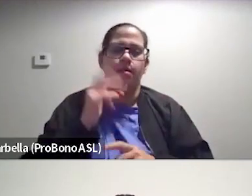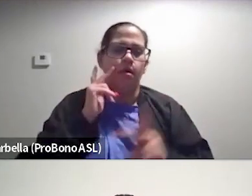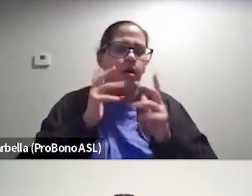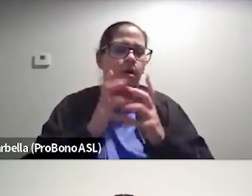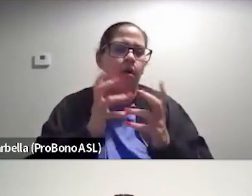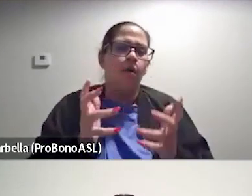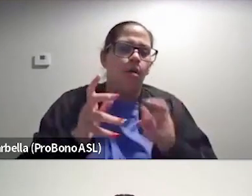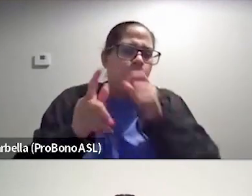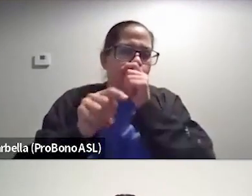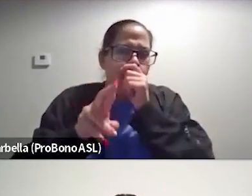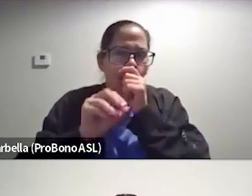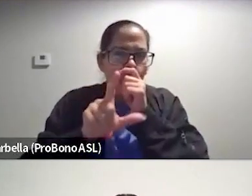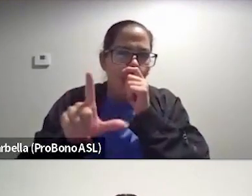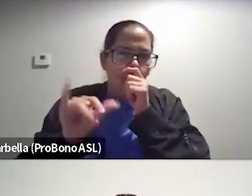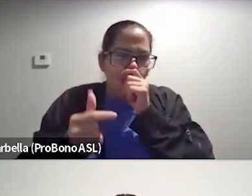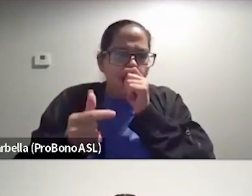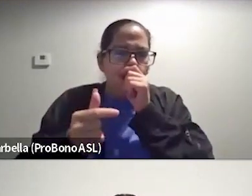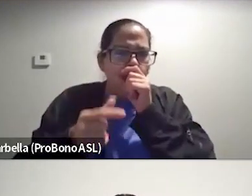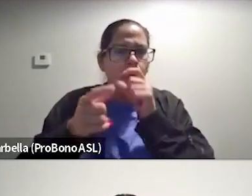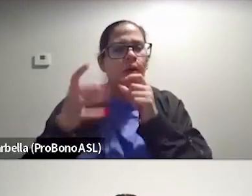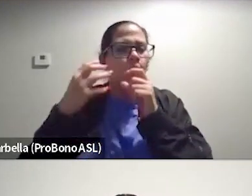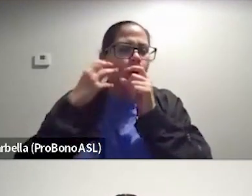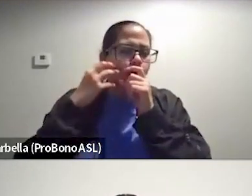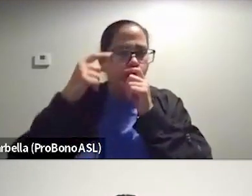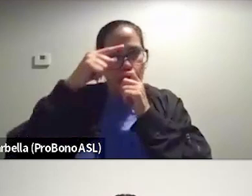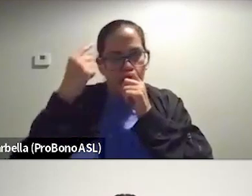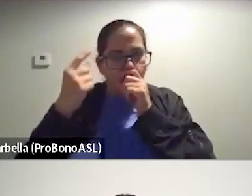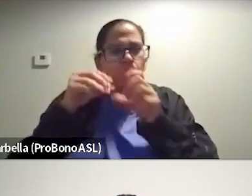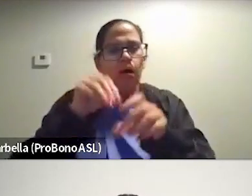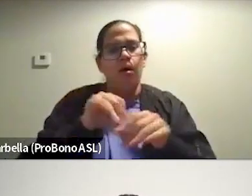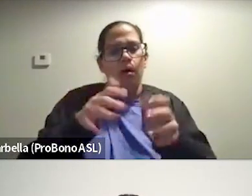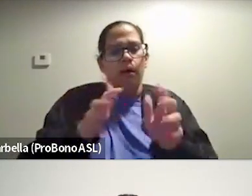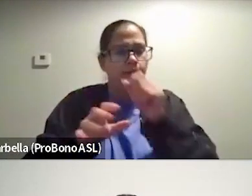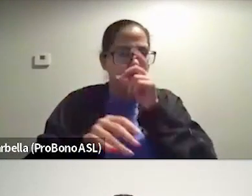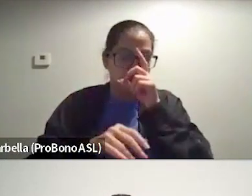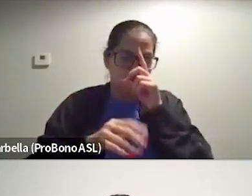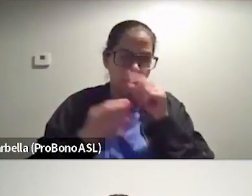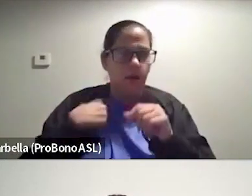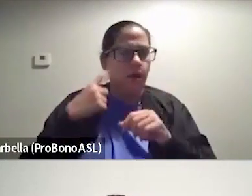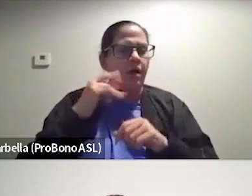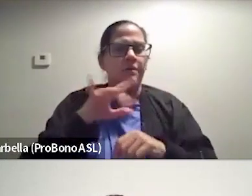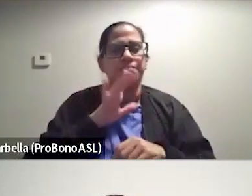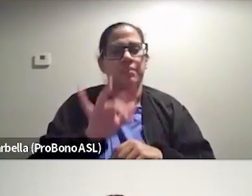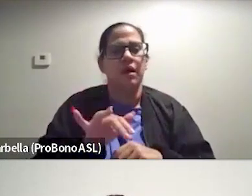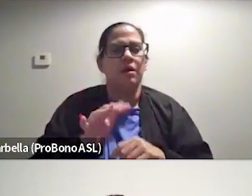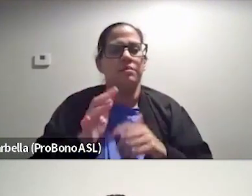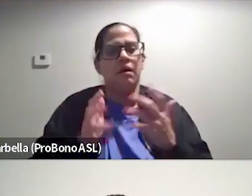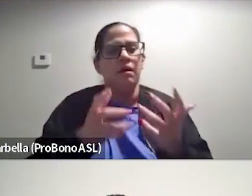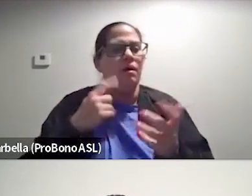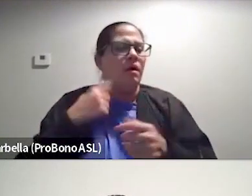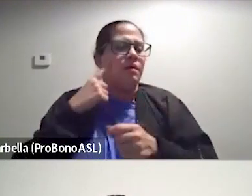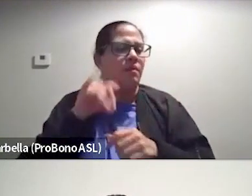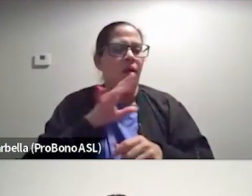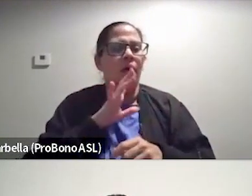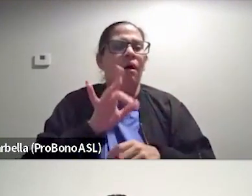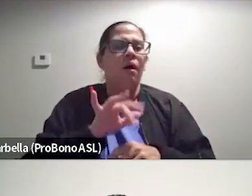of trolling of fat black women cosplayers in that way. Um, I think that's really, um, I think that's really